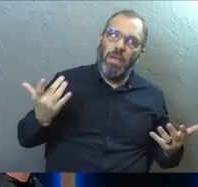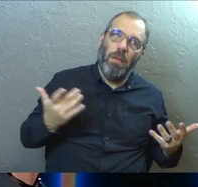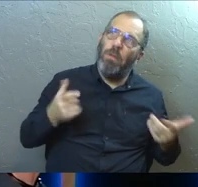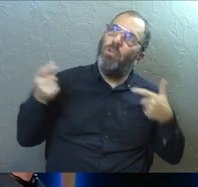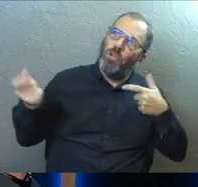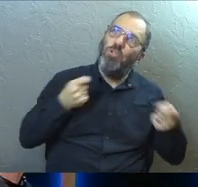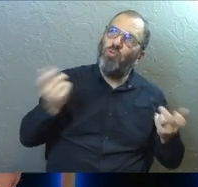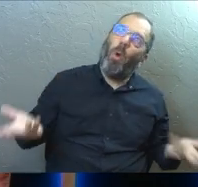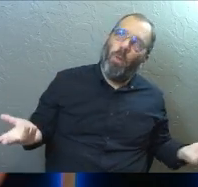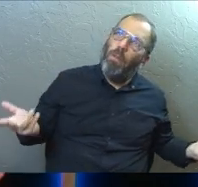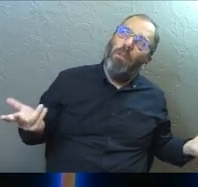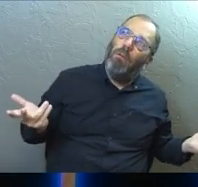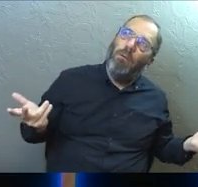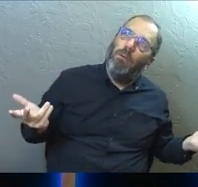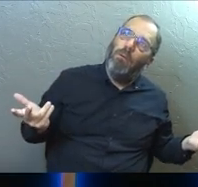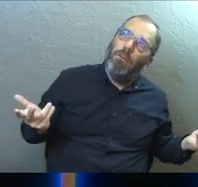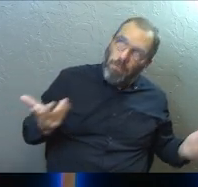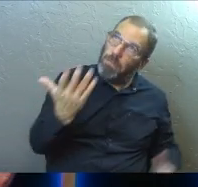in control.